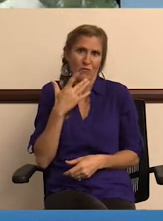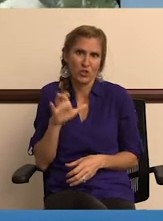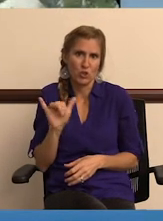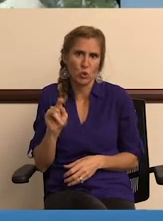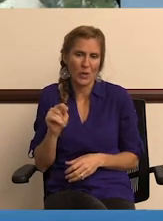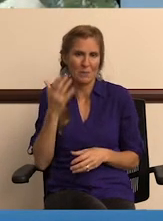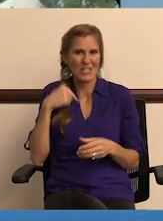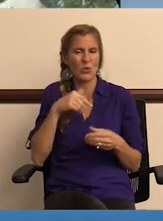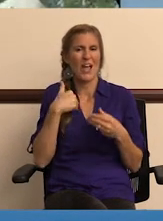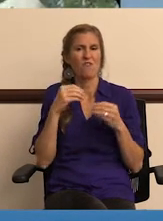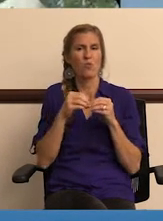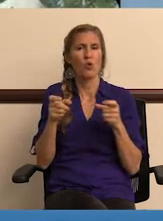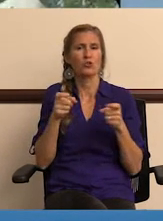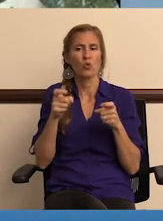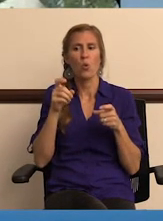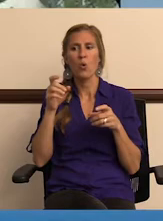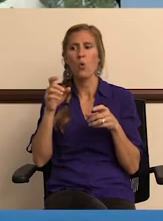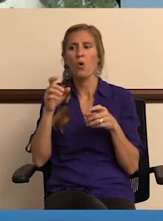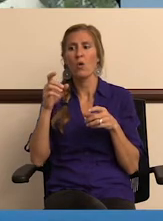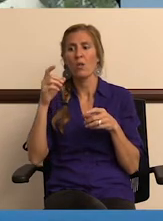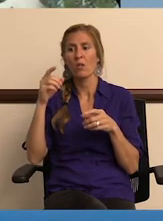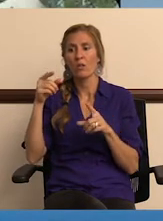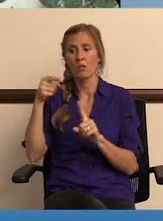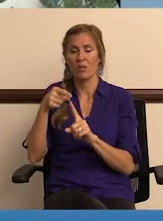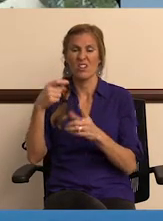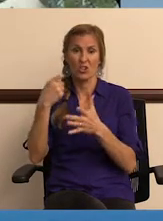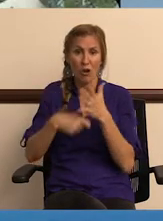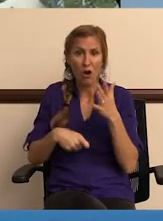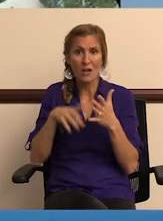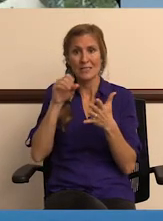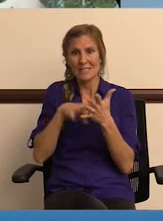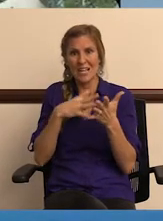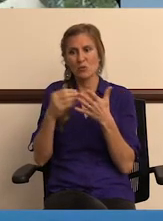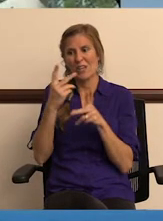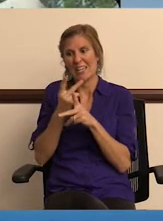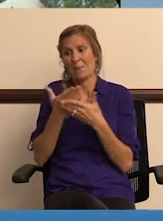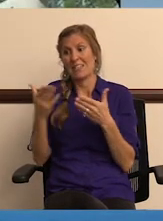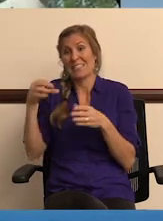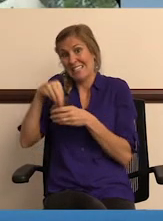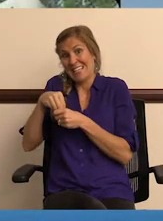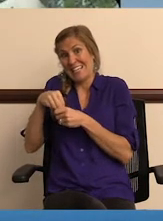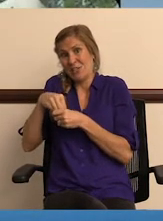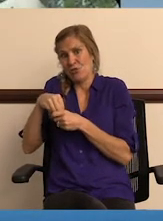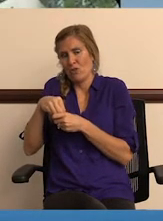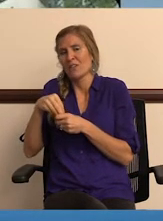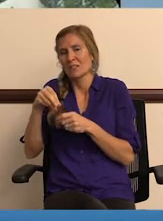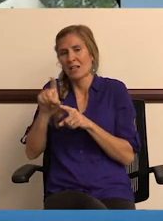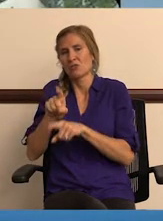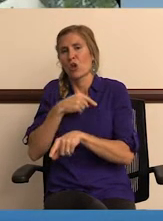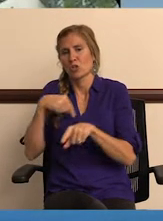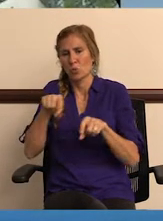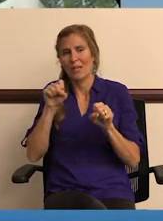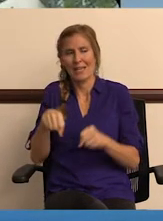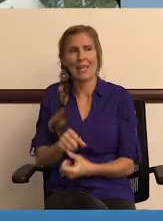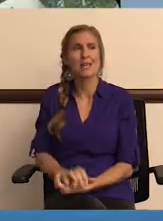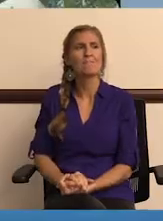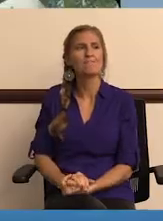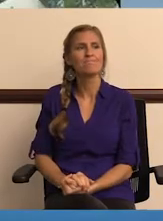we prefer to do it that way. We just have more control over cost and schedule and keeping things in service as long as we can.